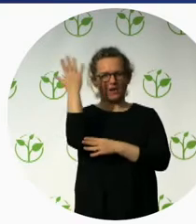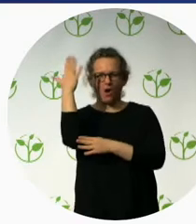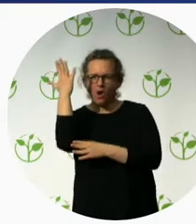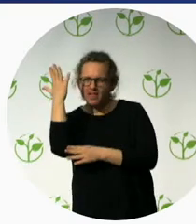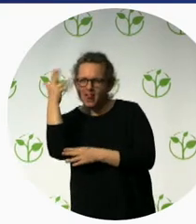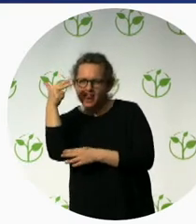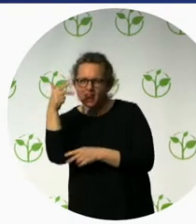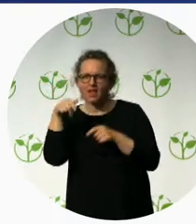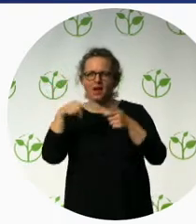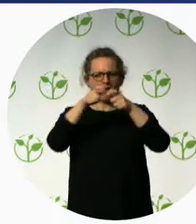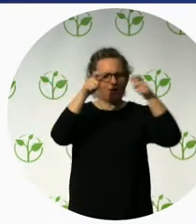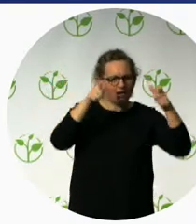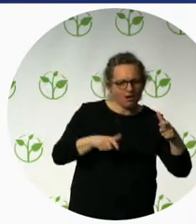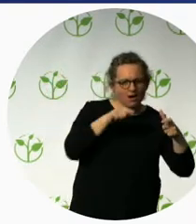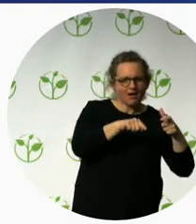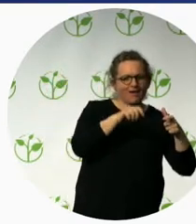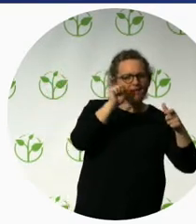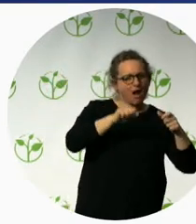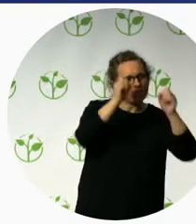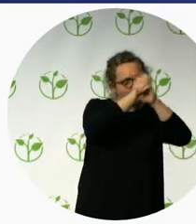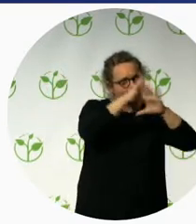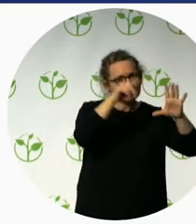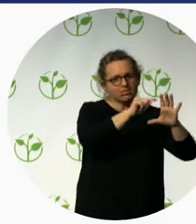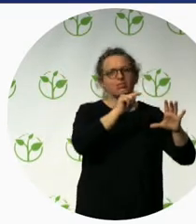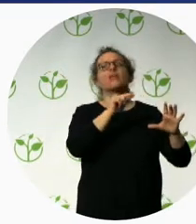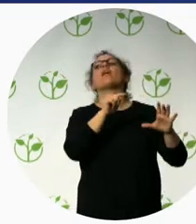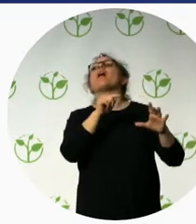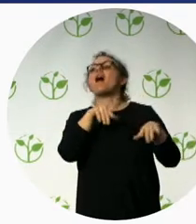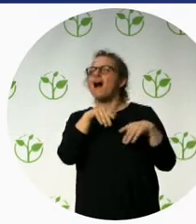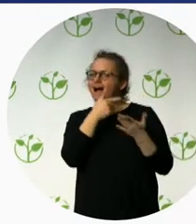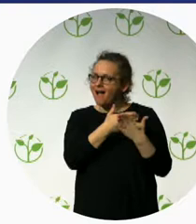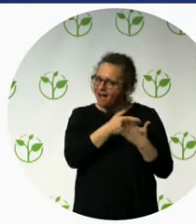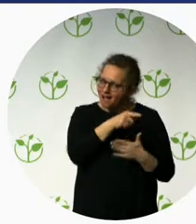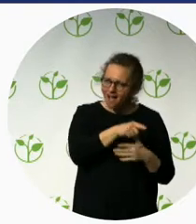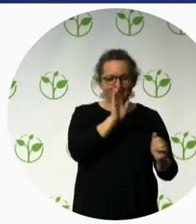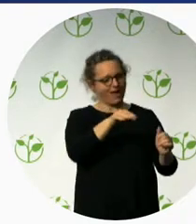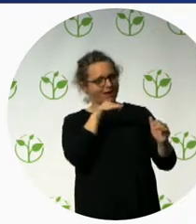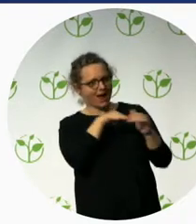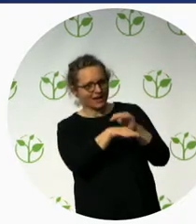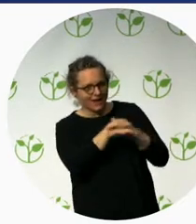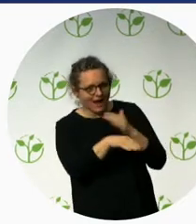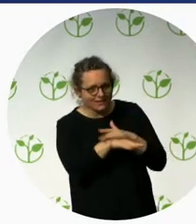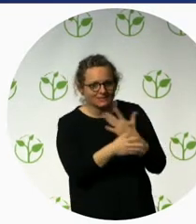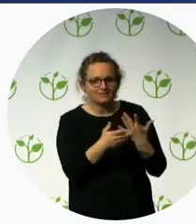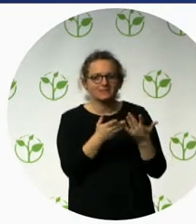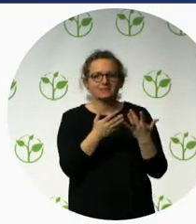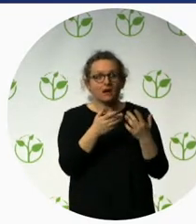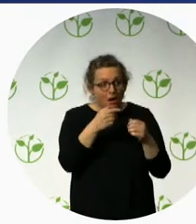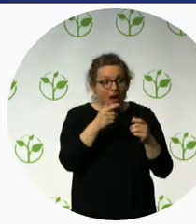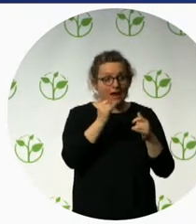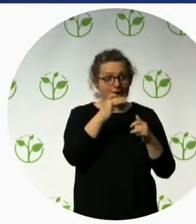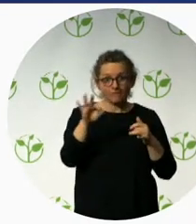It's about improving the business. The bottom line is more accessible, more business. And that's a great